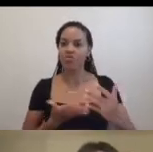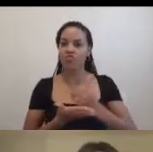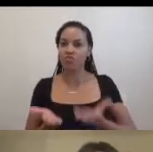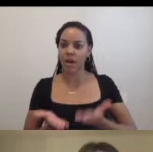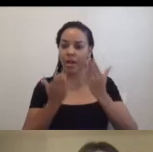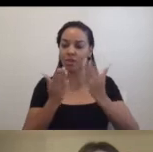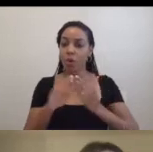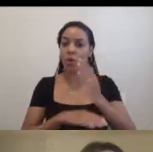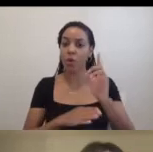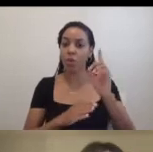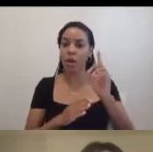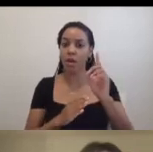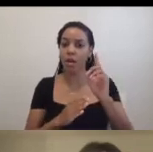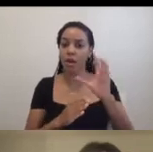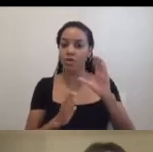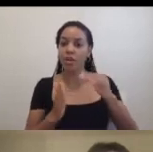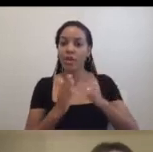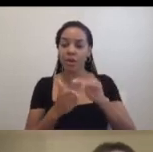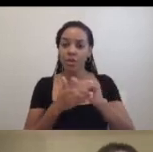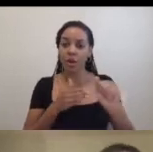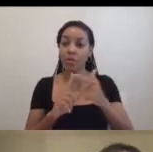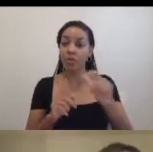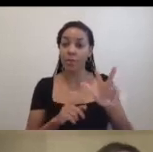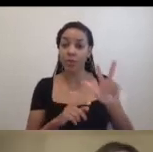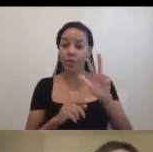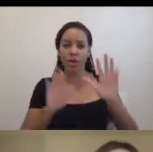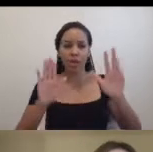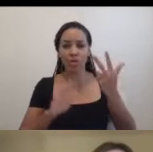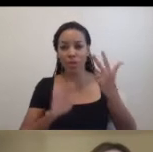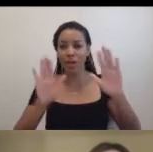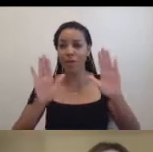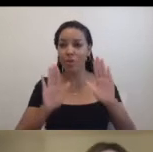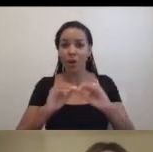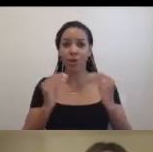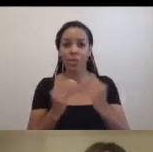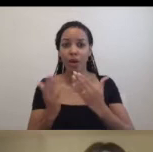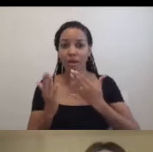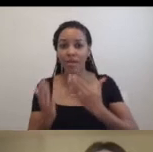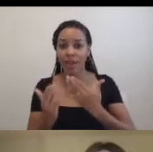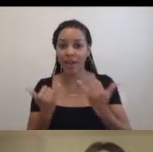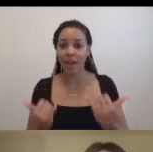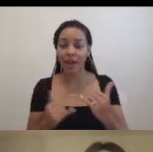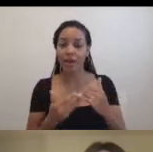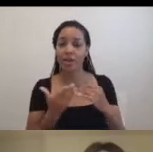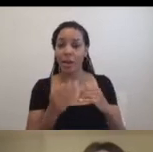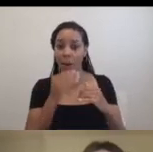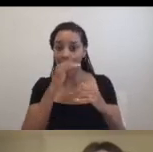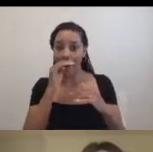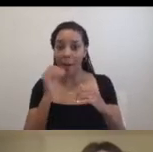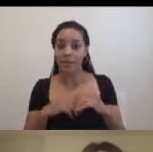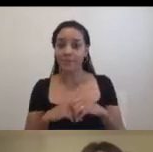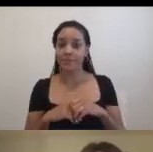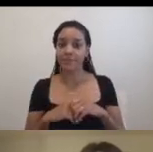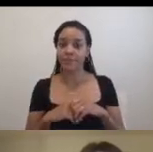organizations from three remarkable foundations, who we would like to thank now. The Stavros Nyarkos Foundation, the Willem de Kooning